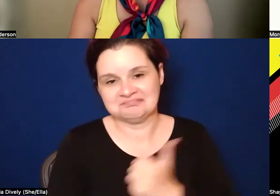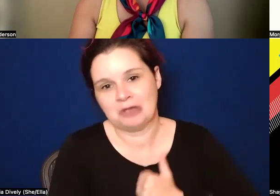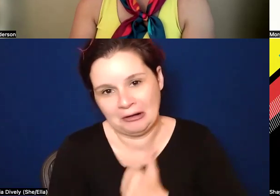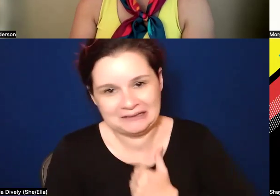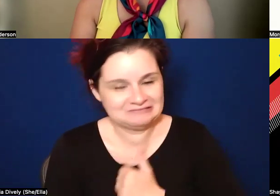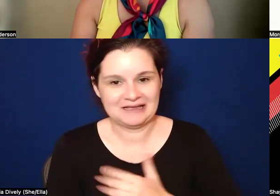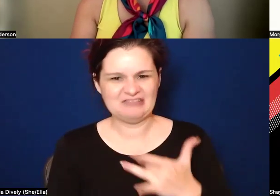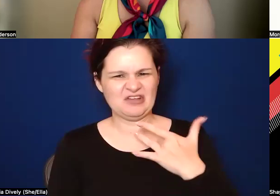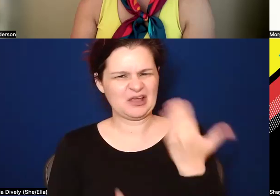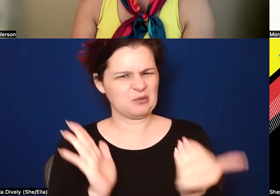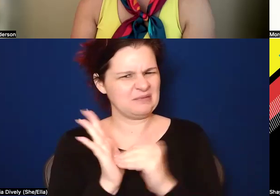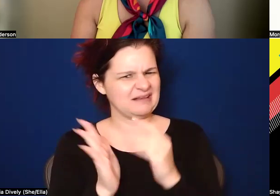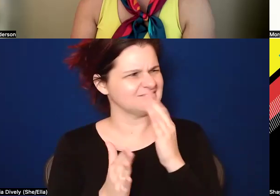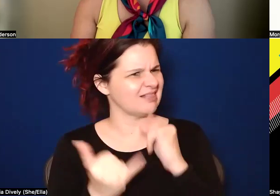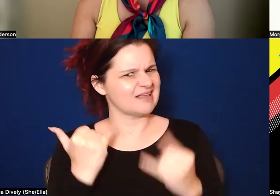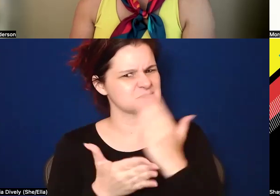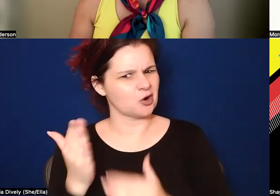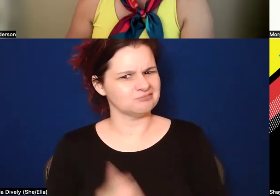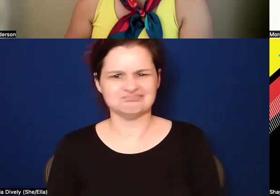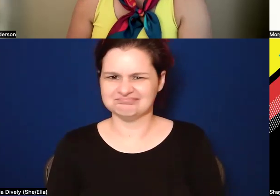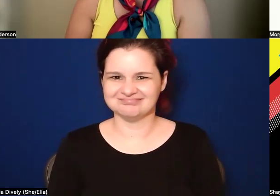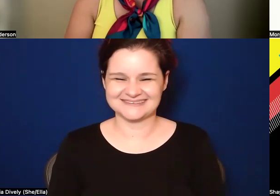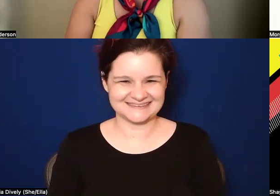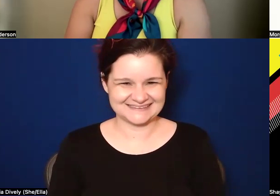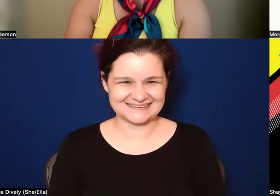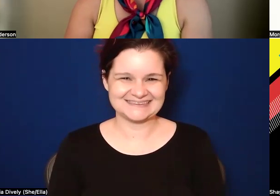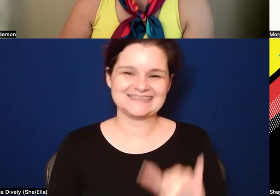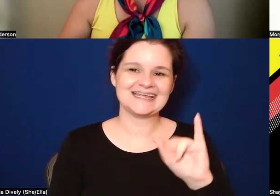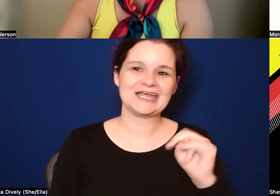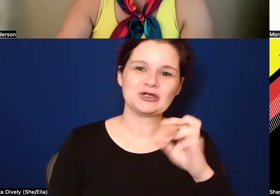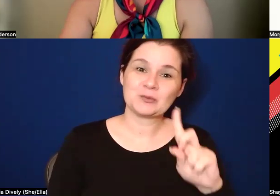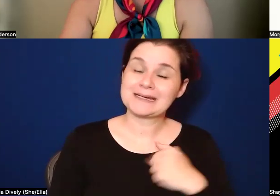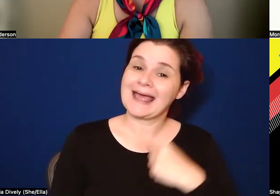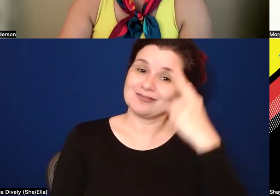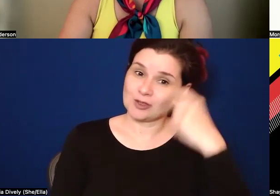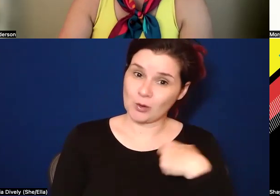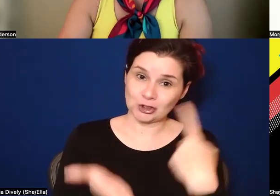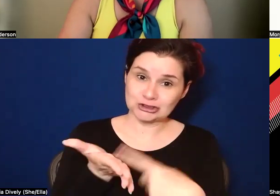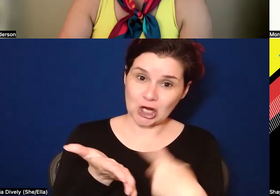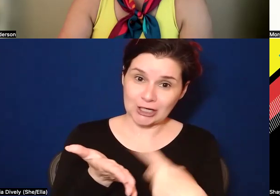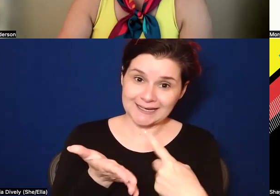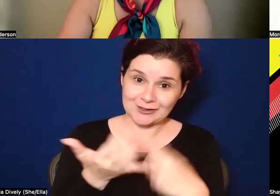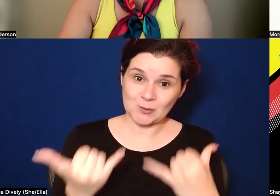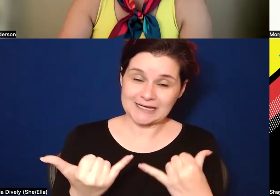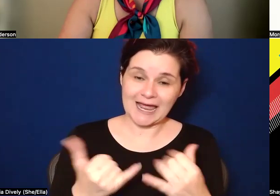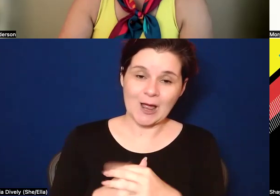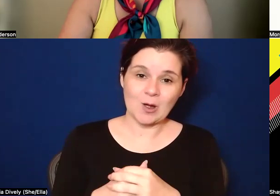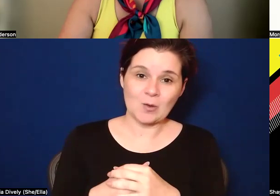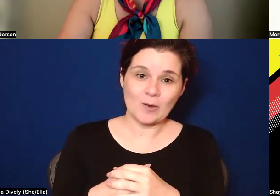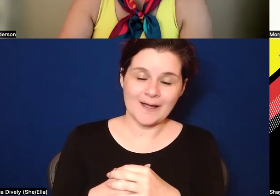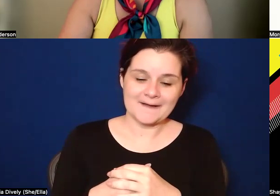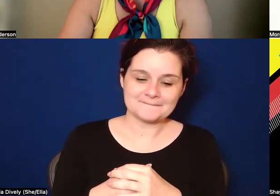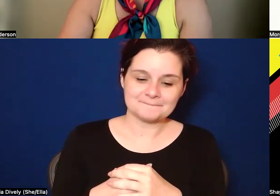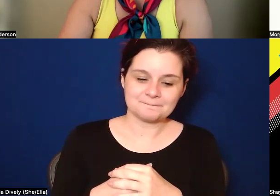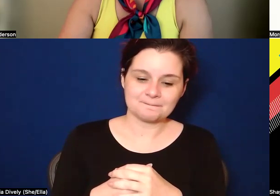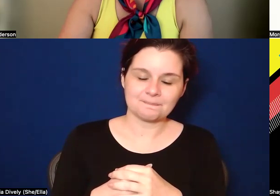I felt like I repeated that last part. No, I think Shayla, what you're talking about really is, um, is